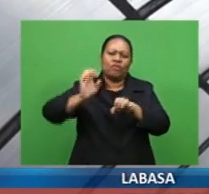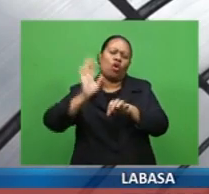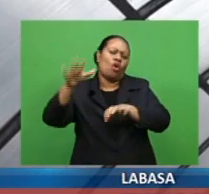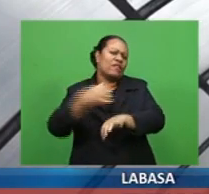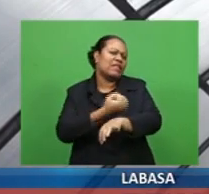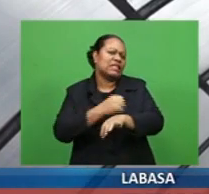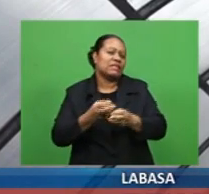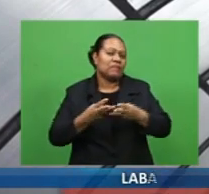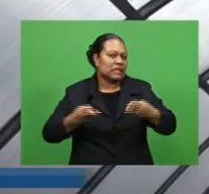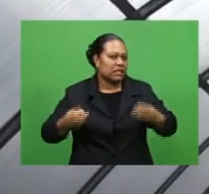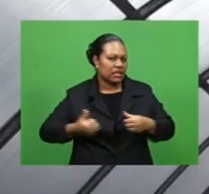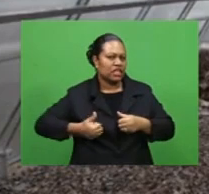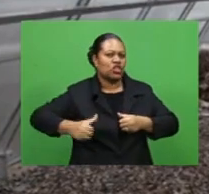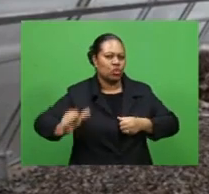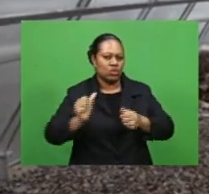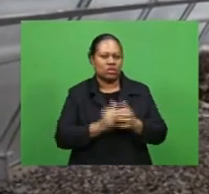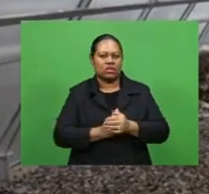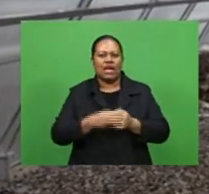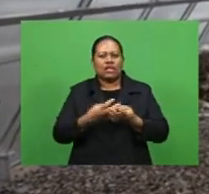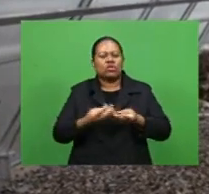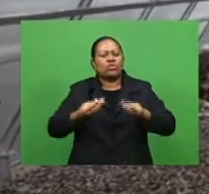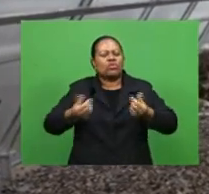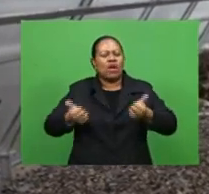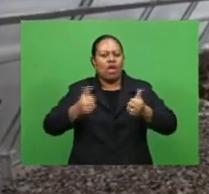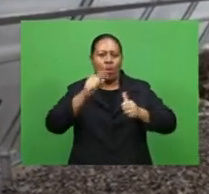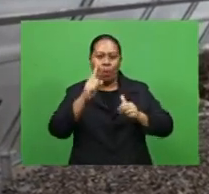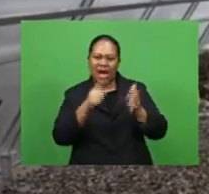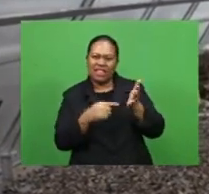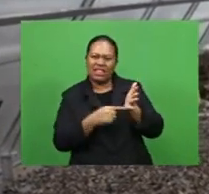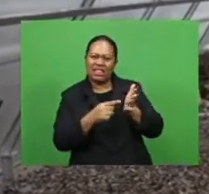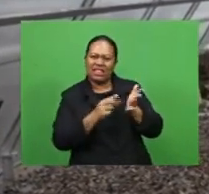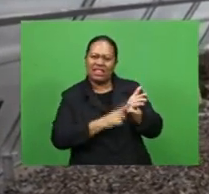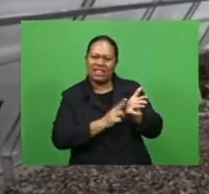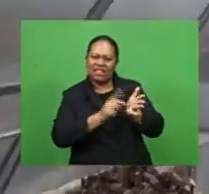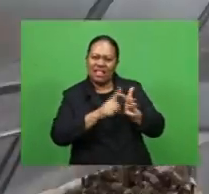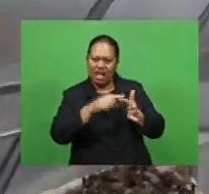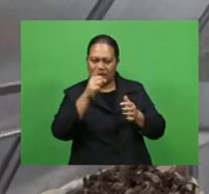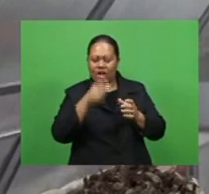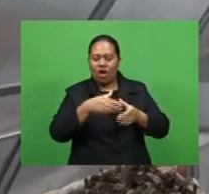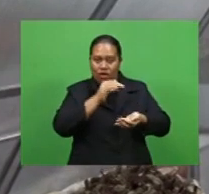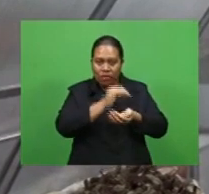dryer has the capacity to dry one ton of cover in a day